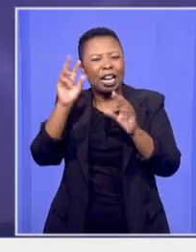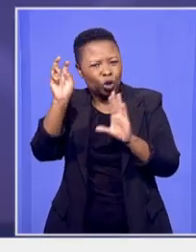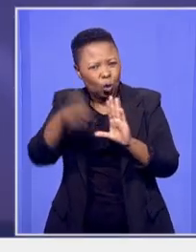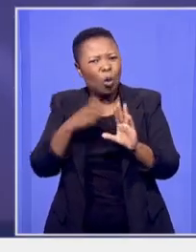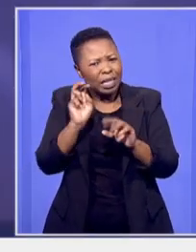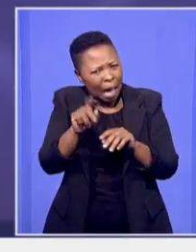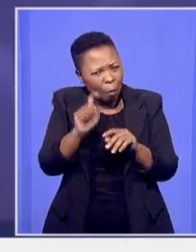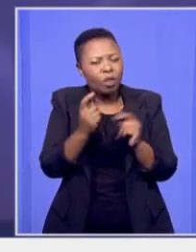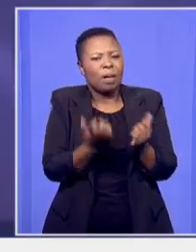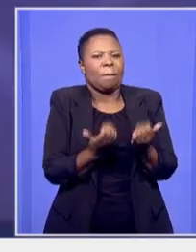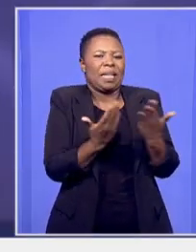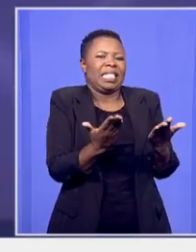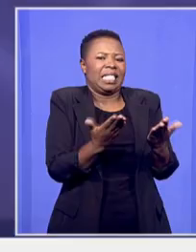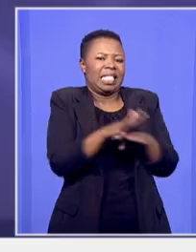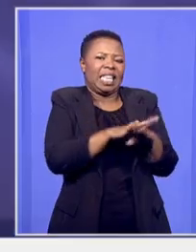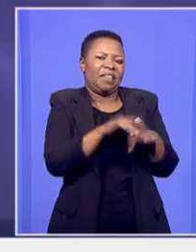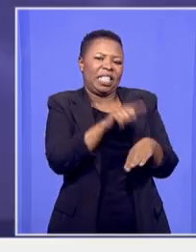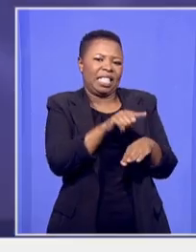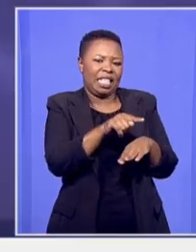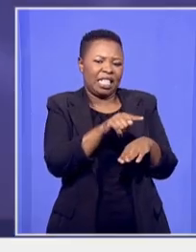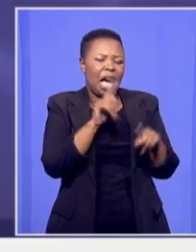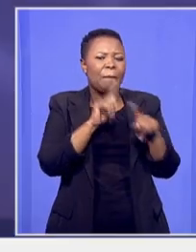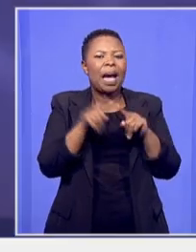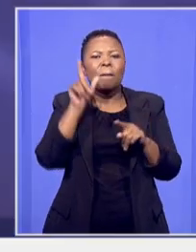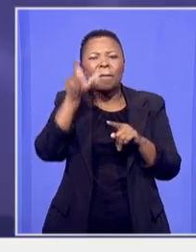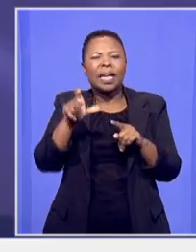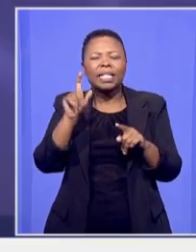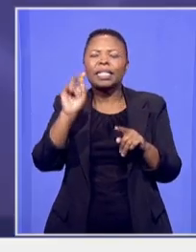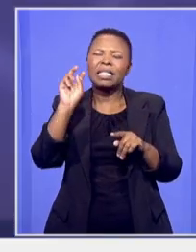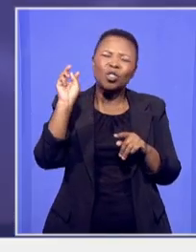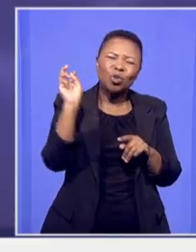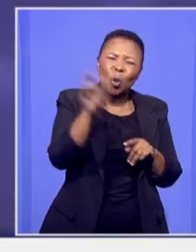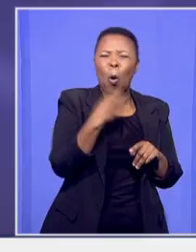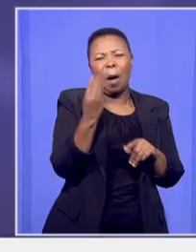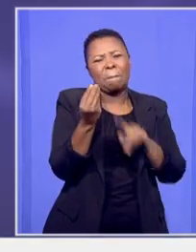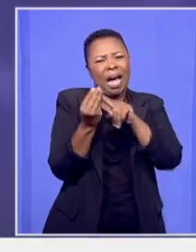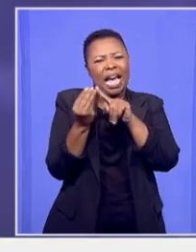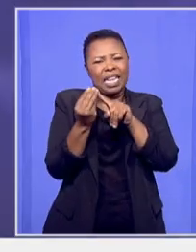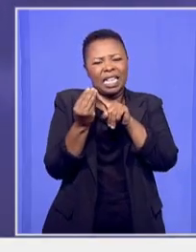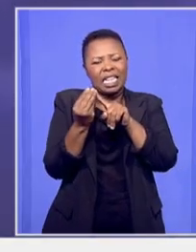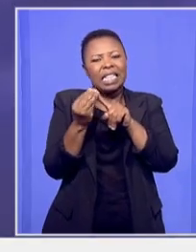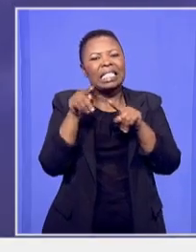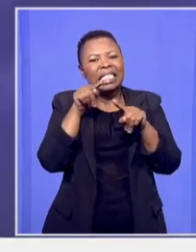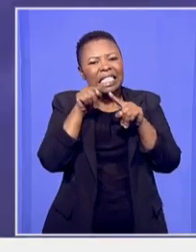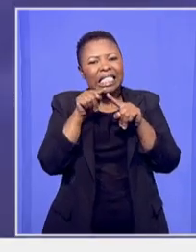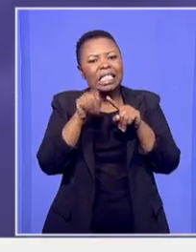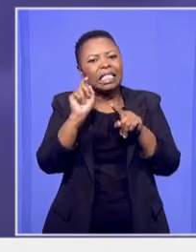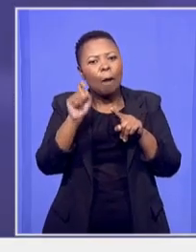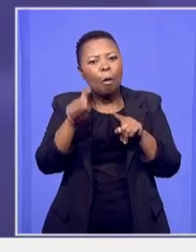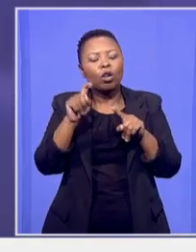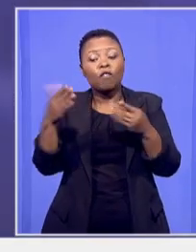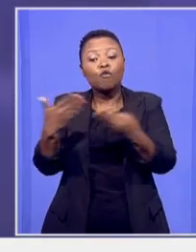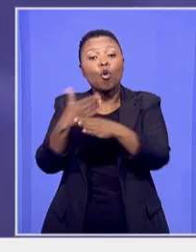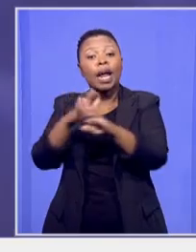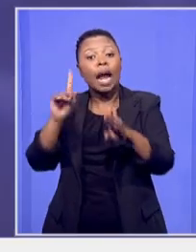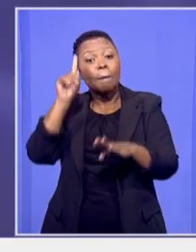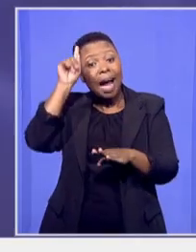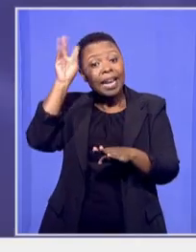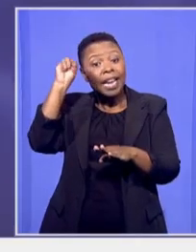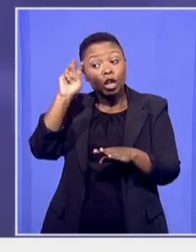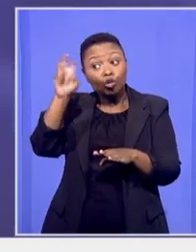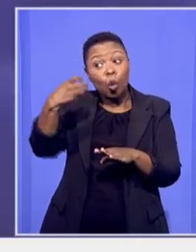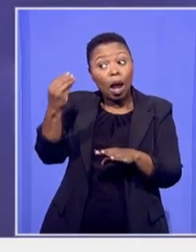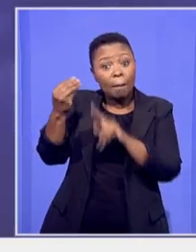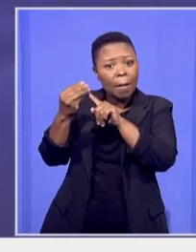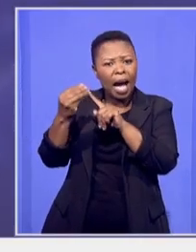party can steal money that is allocated Democrats for the funeral of Nelson Mandela then you know it has lost